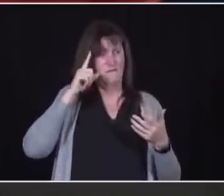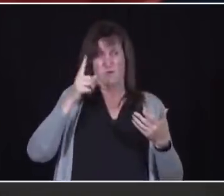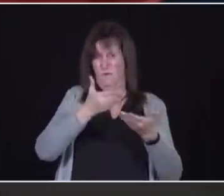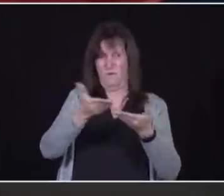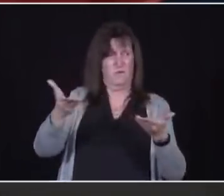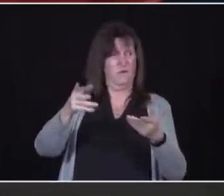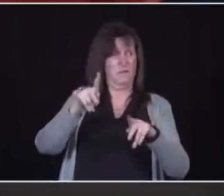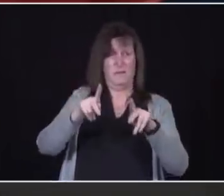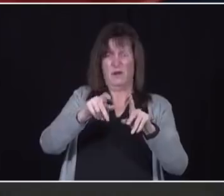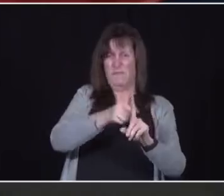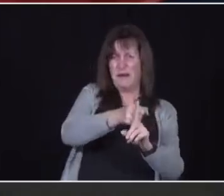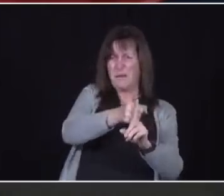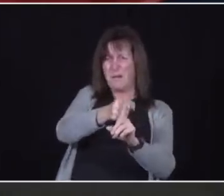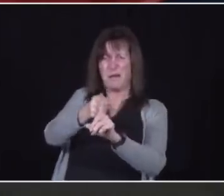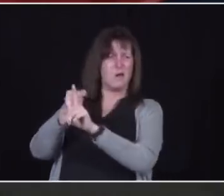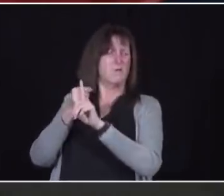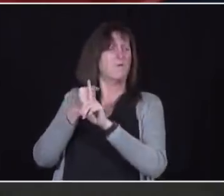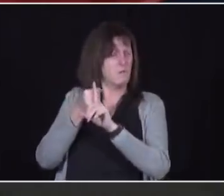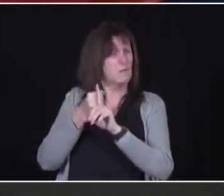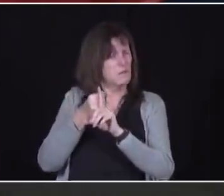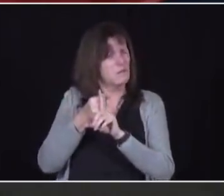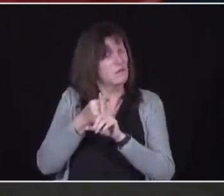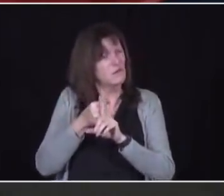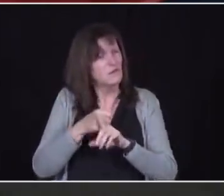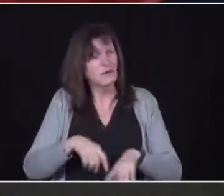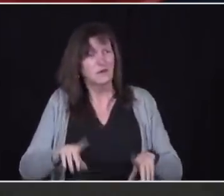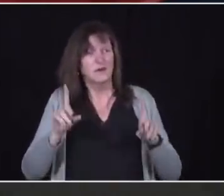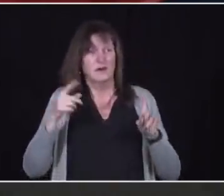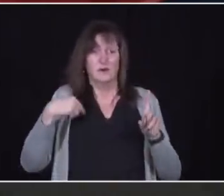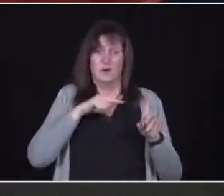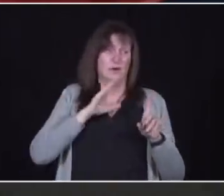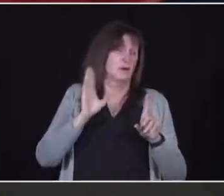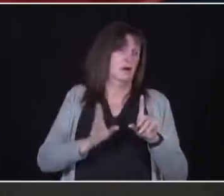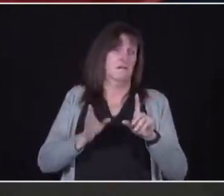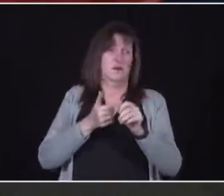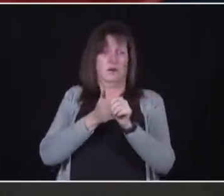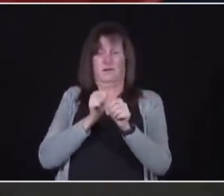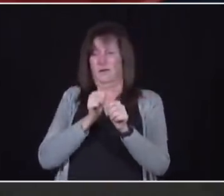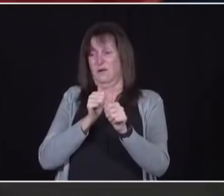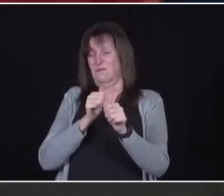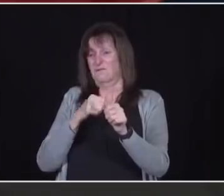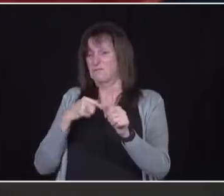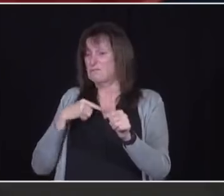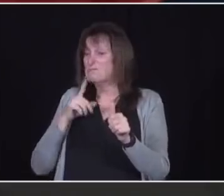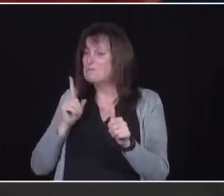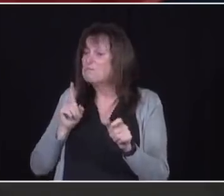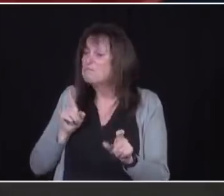But we have never shied away from doing what's necessary. But And it comes down to two, things.